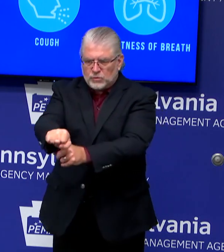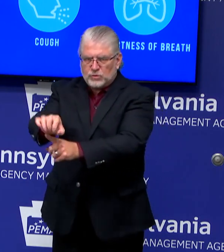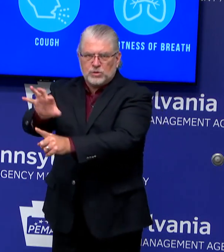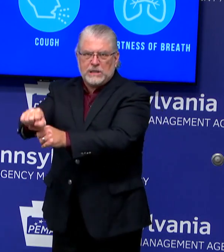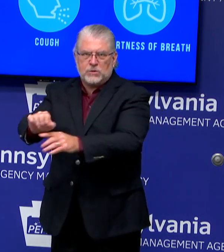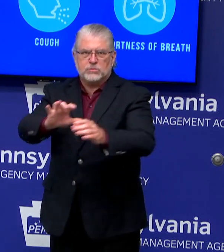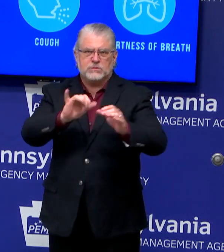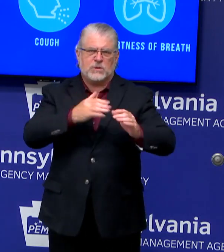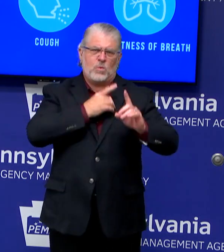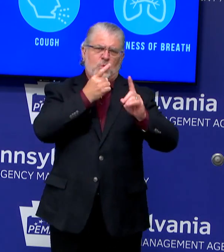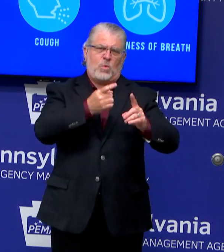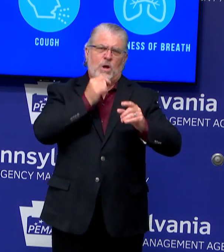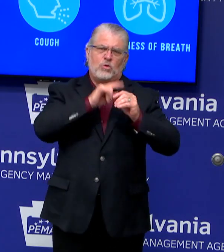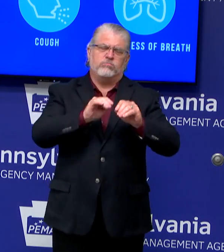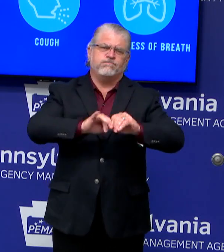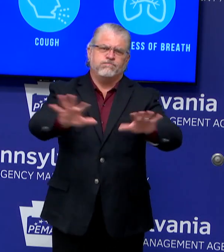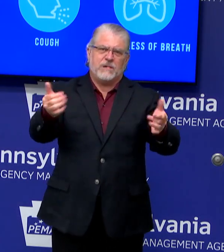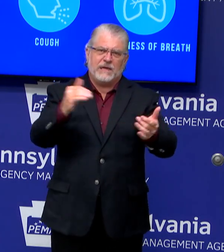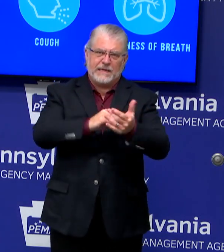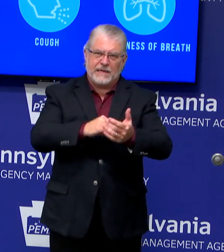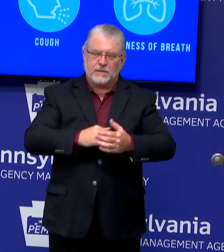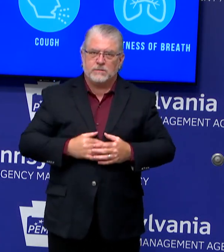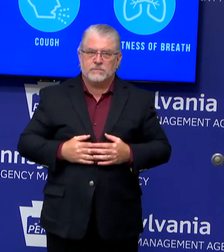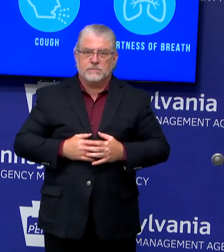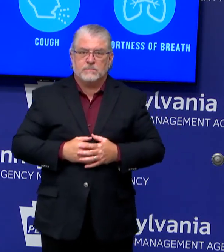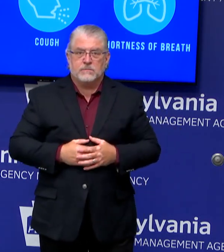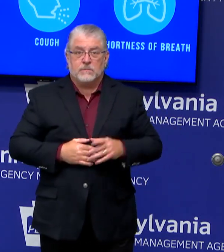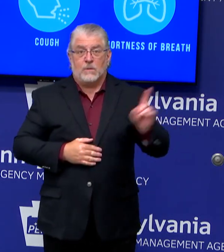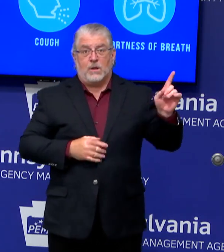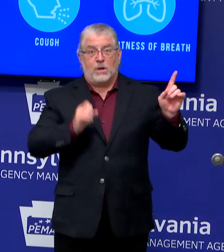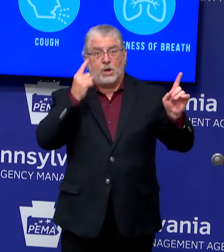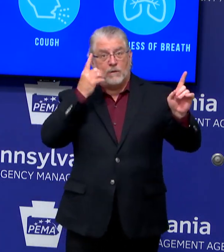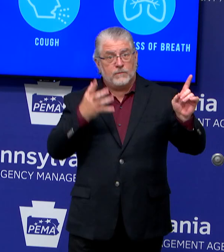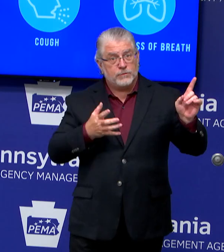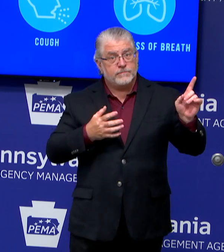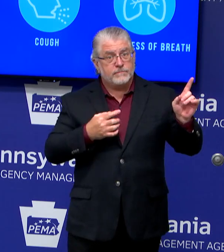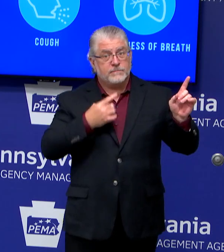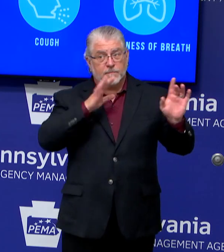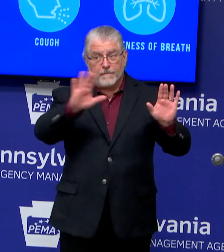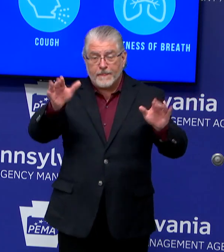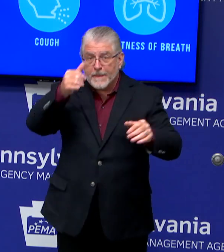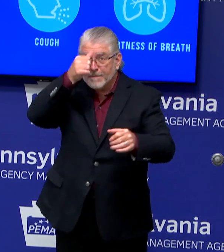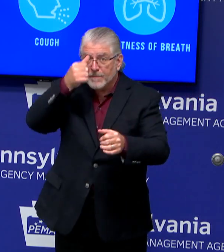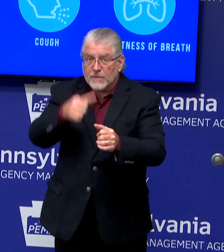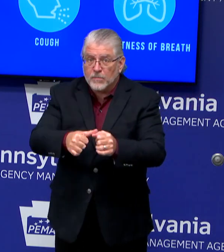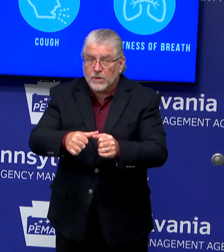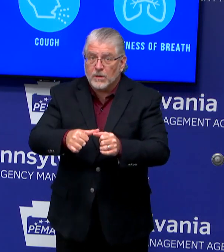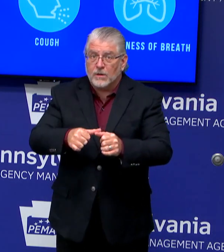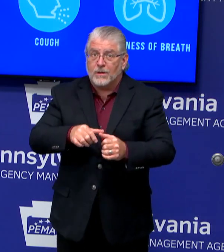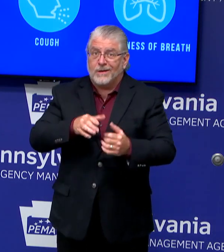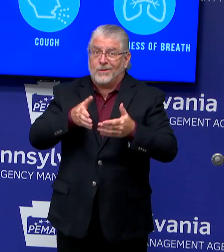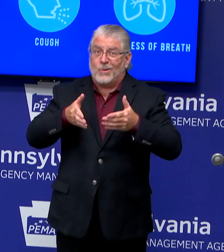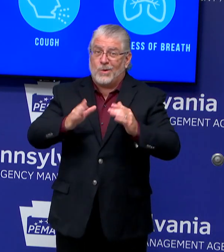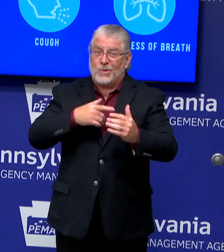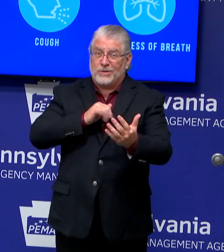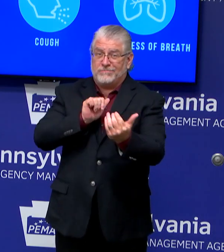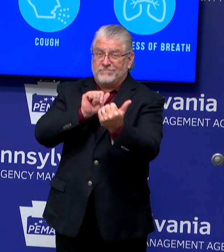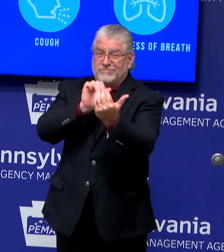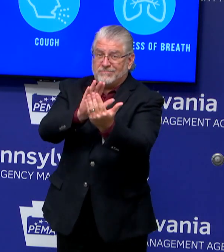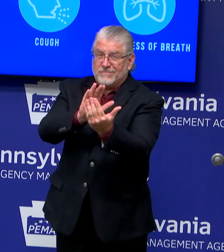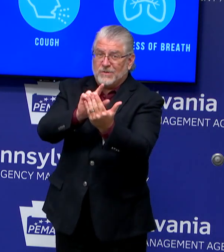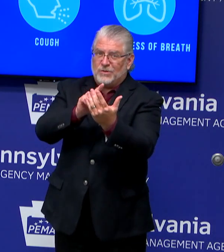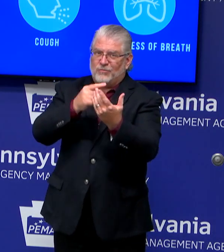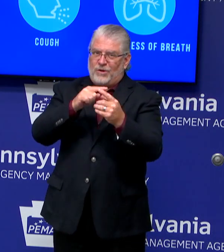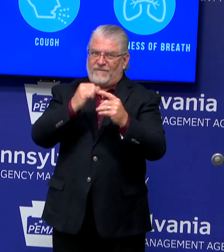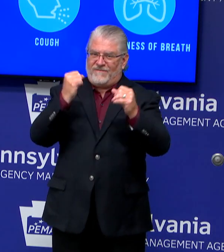Keep in mind, the way we addressed and tried to fight this virus in the first three months